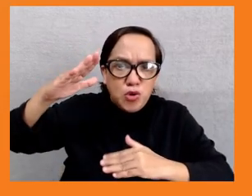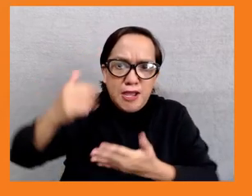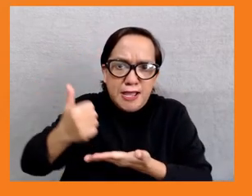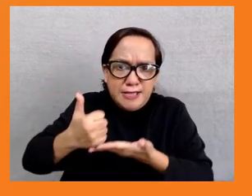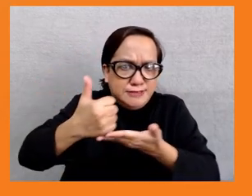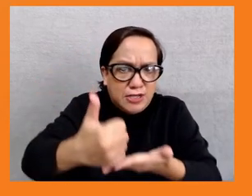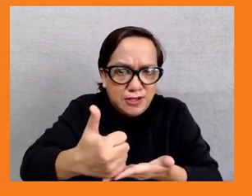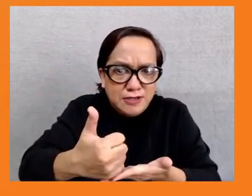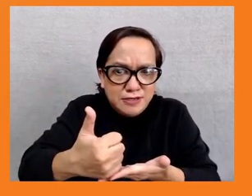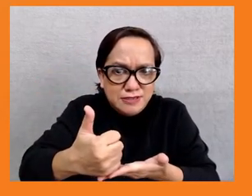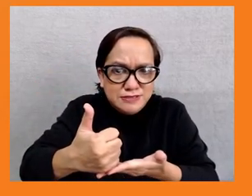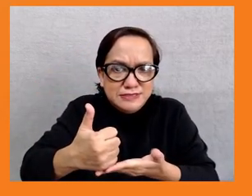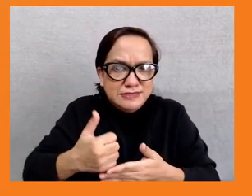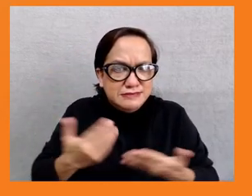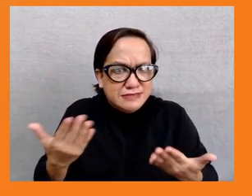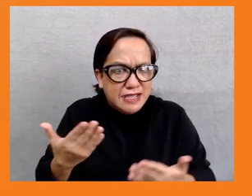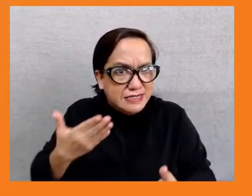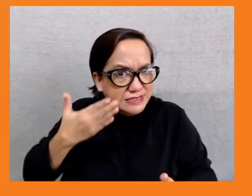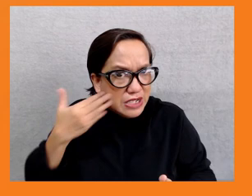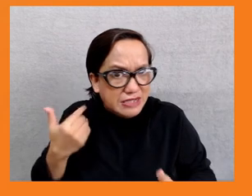and micro, small, and medium-sized enterprises.